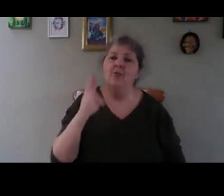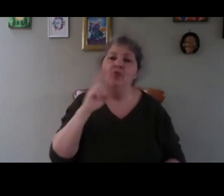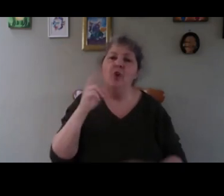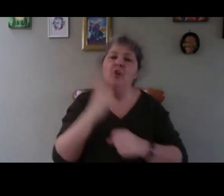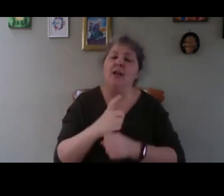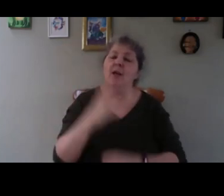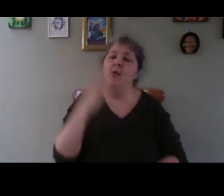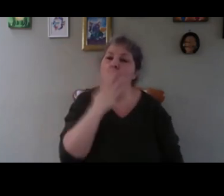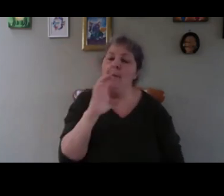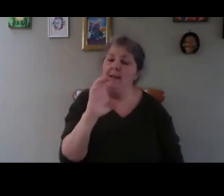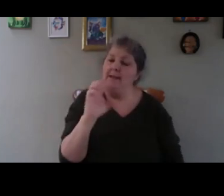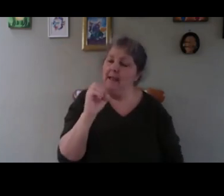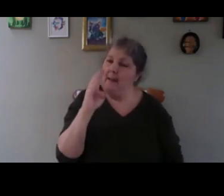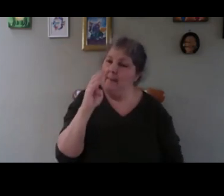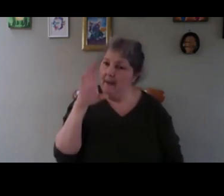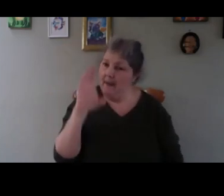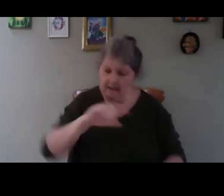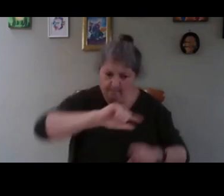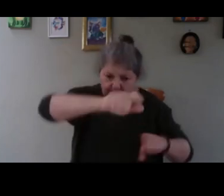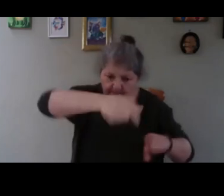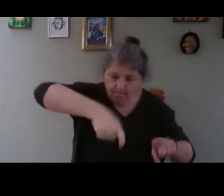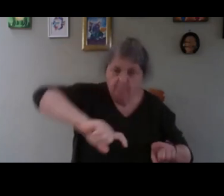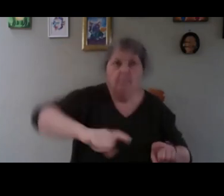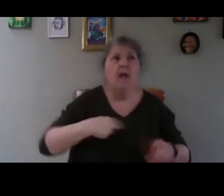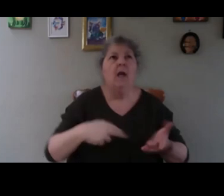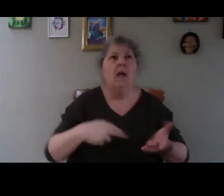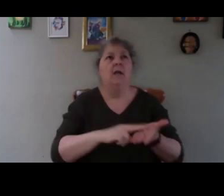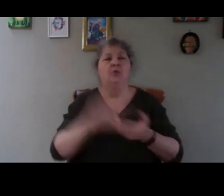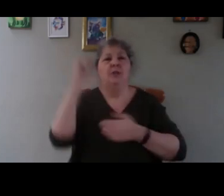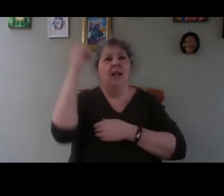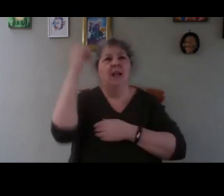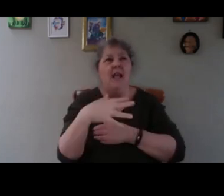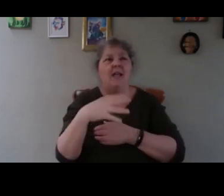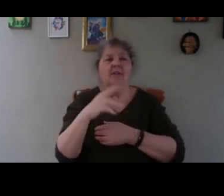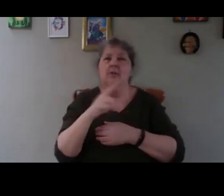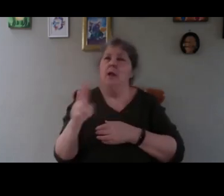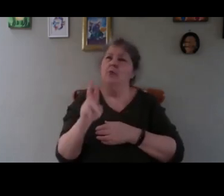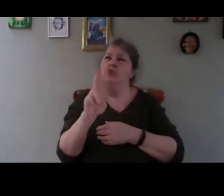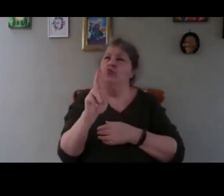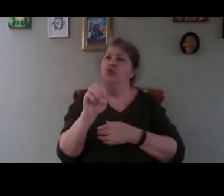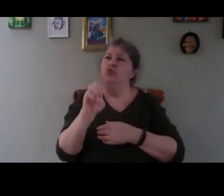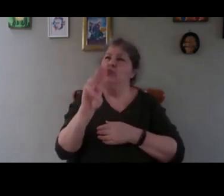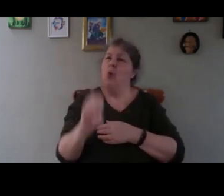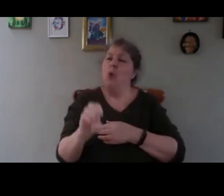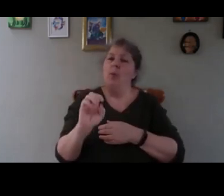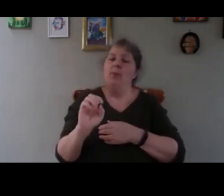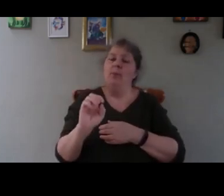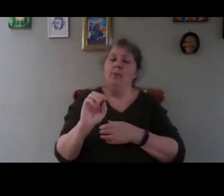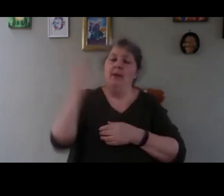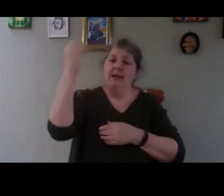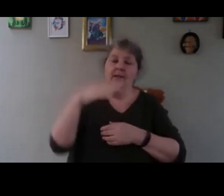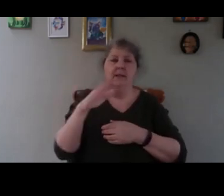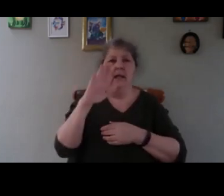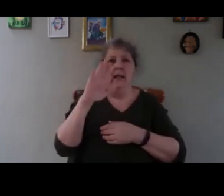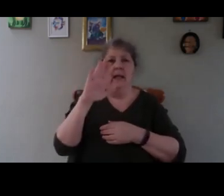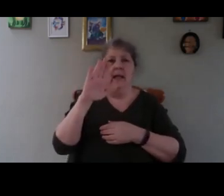myself I use the light they are not exactly the rope light they are lead light I